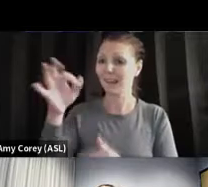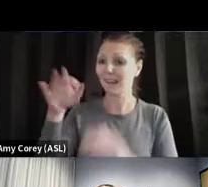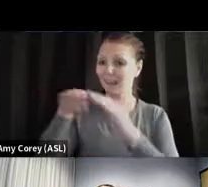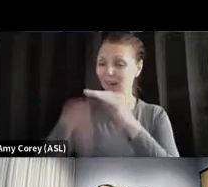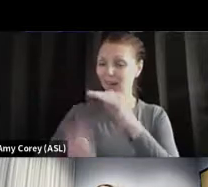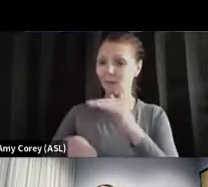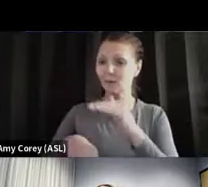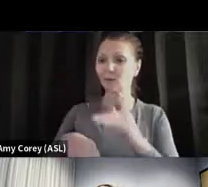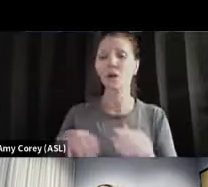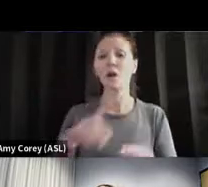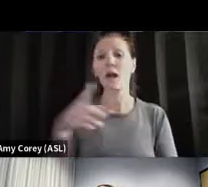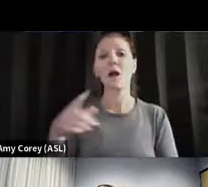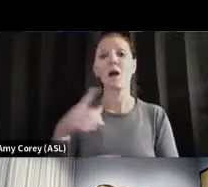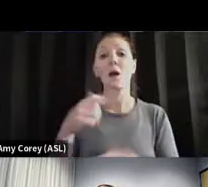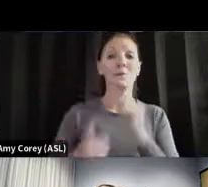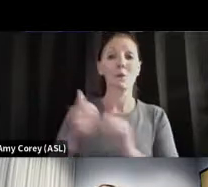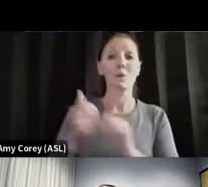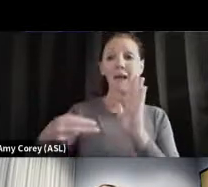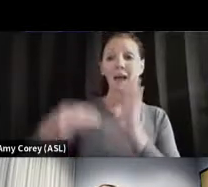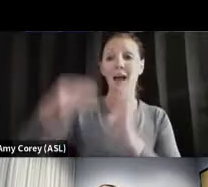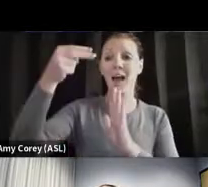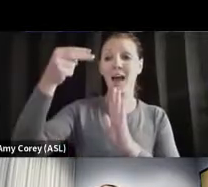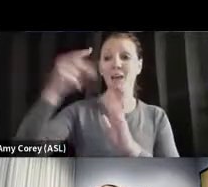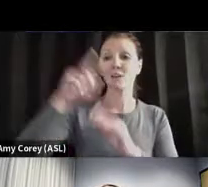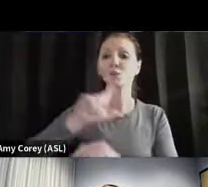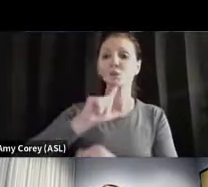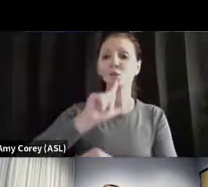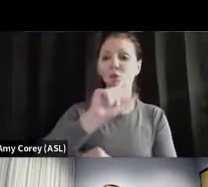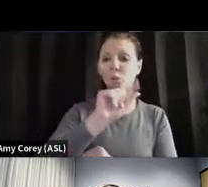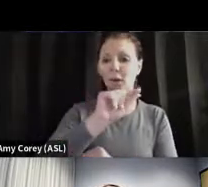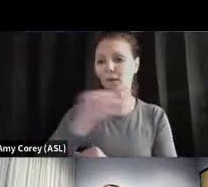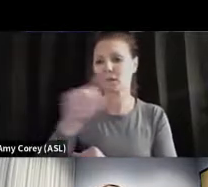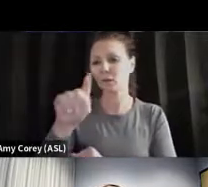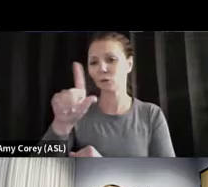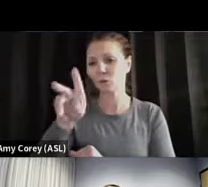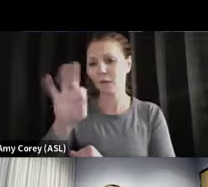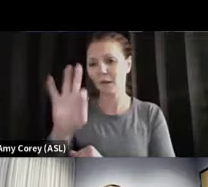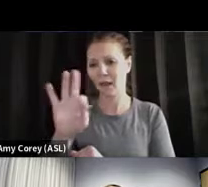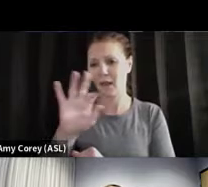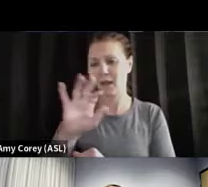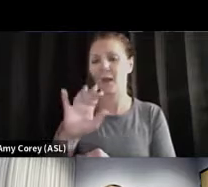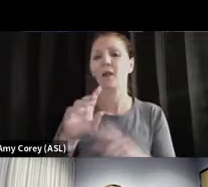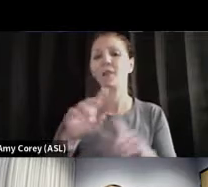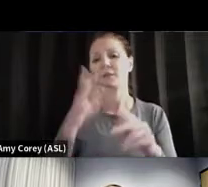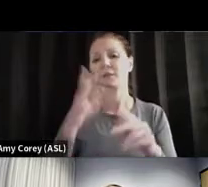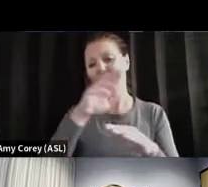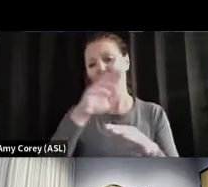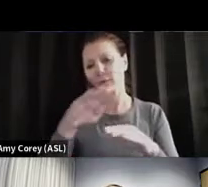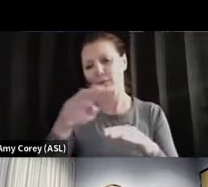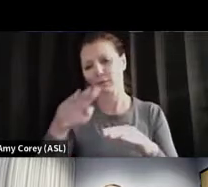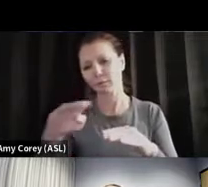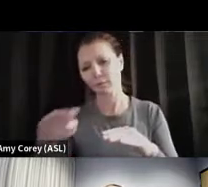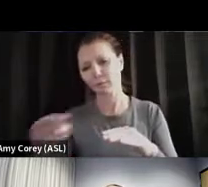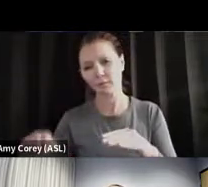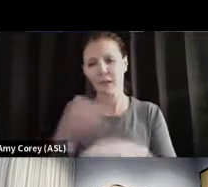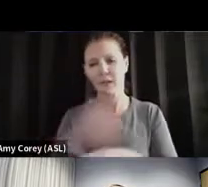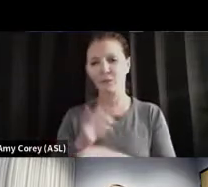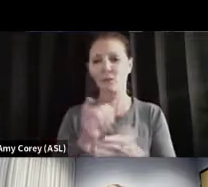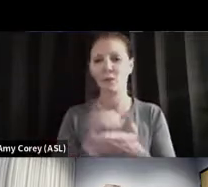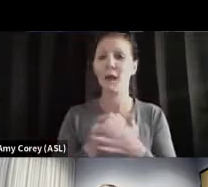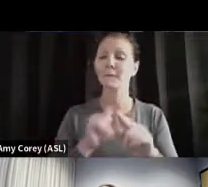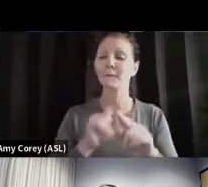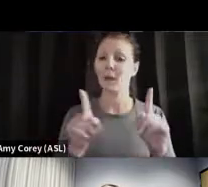-year-olds, and you can see how it begins to drop then for the Connecticut, but I want to highlight that they're close to